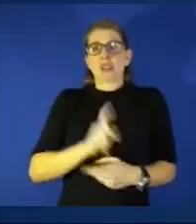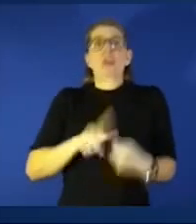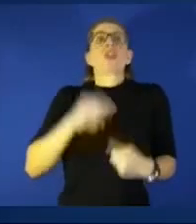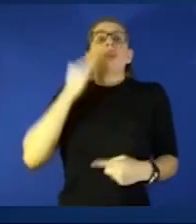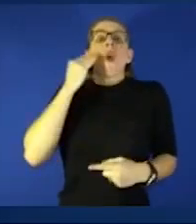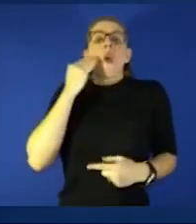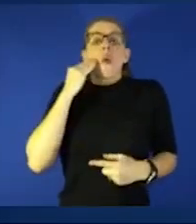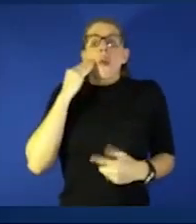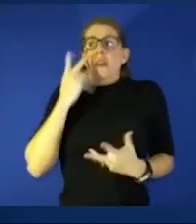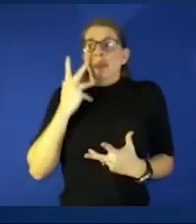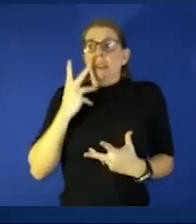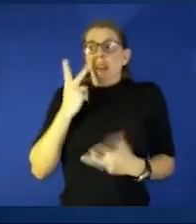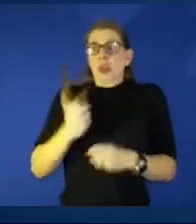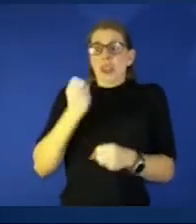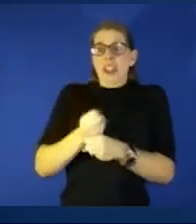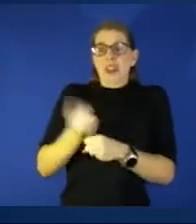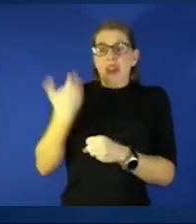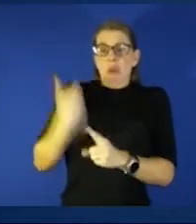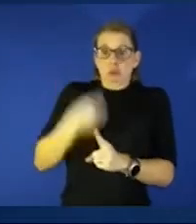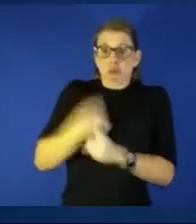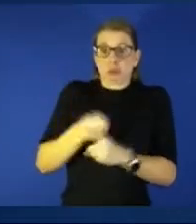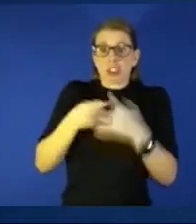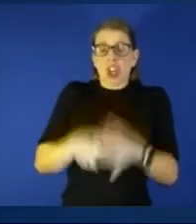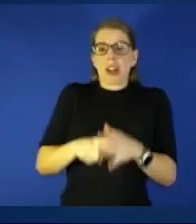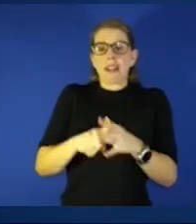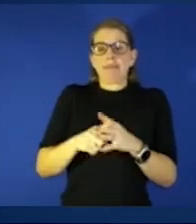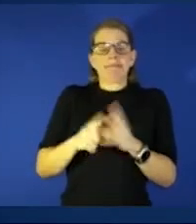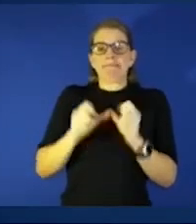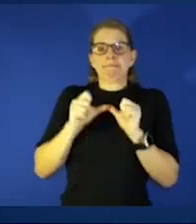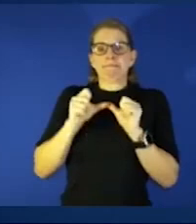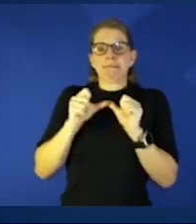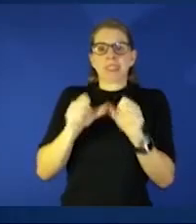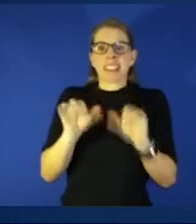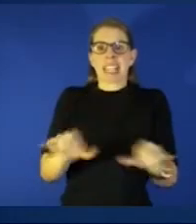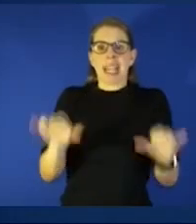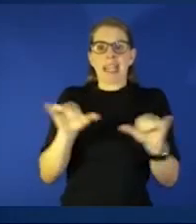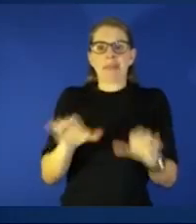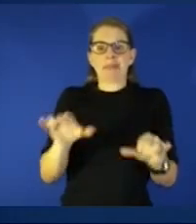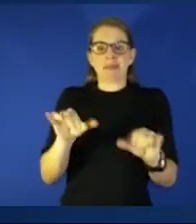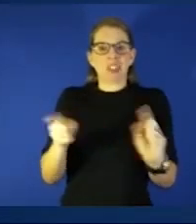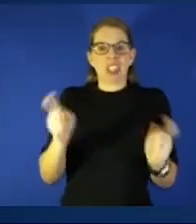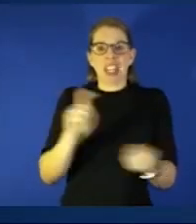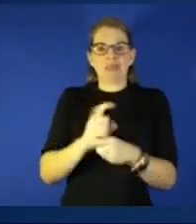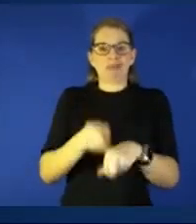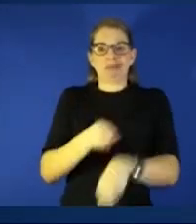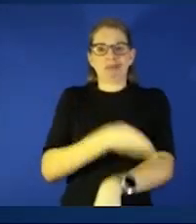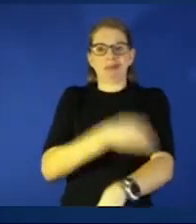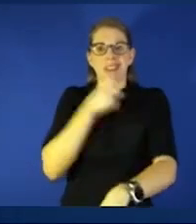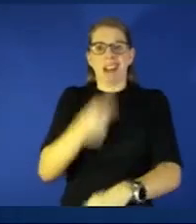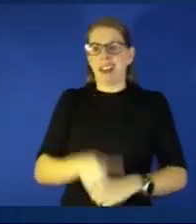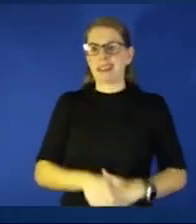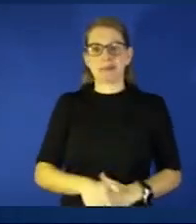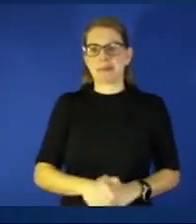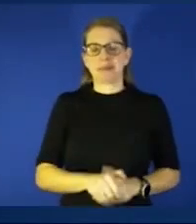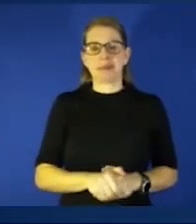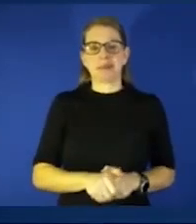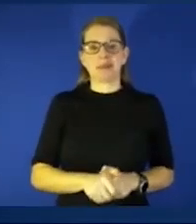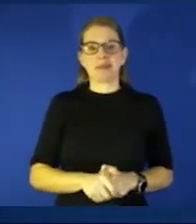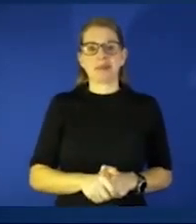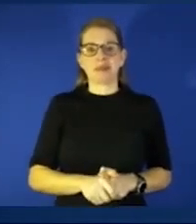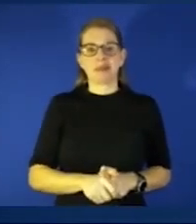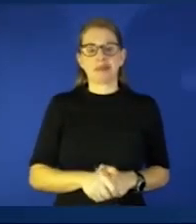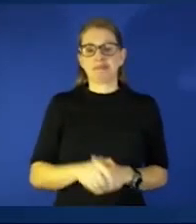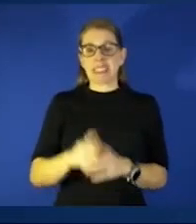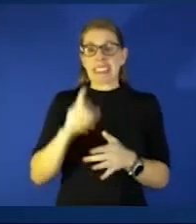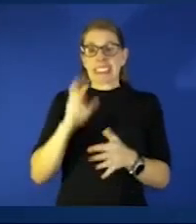were almost two years ago um and that you know there's not really a super or an end in sight that